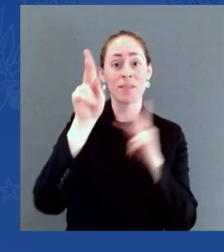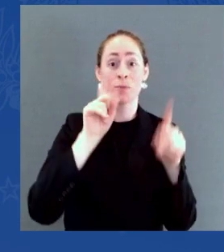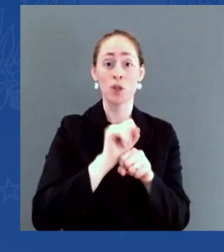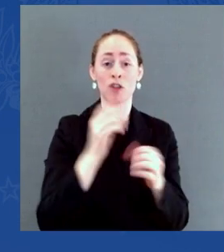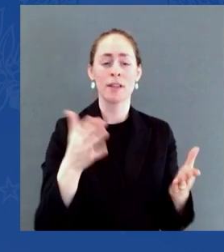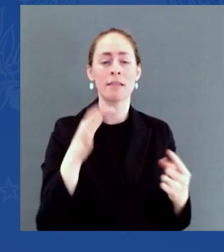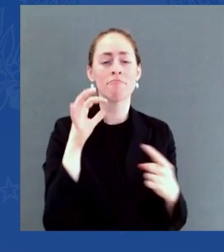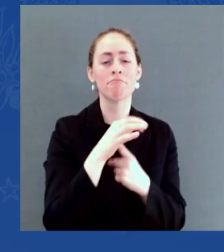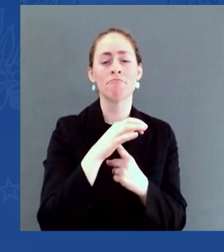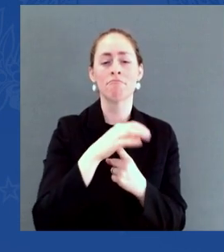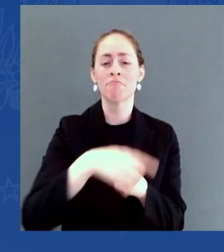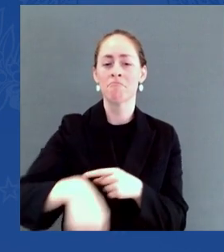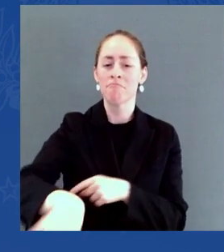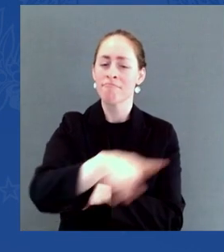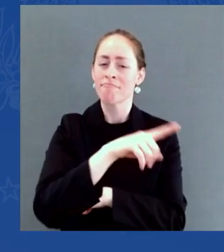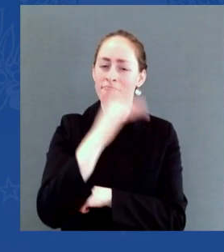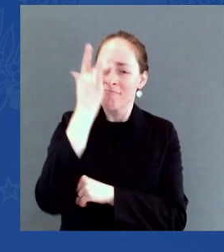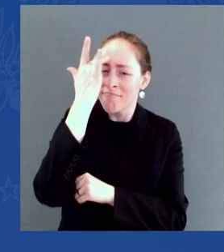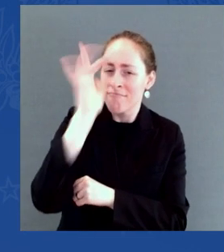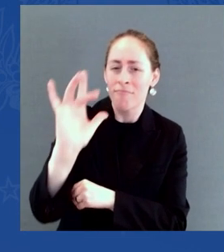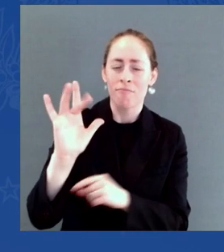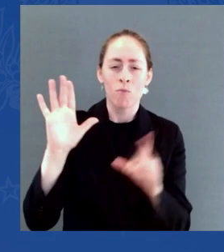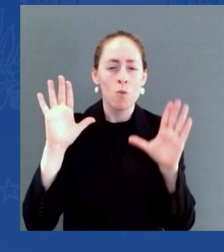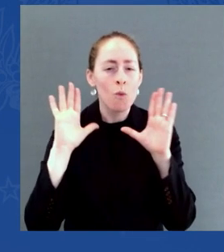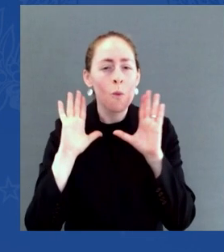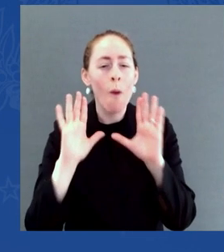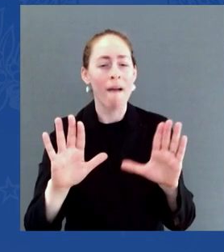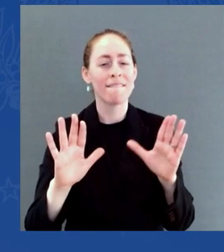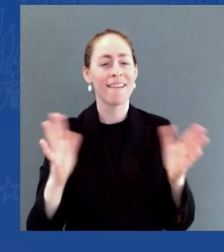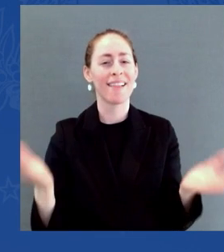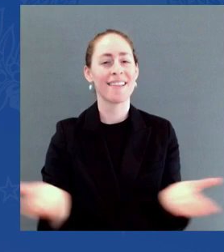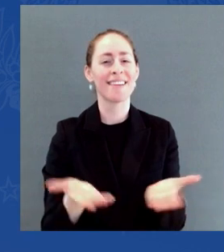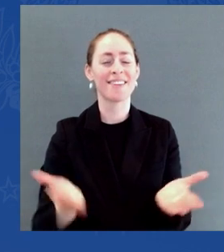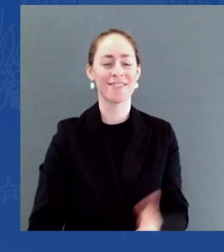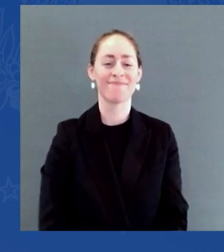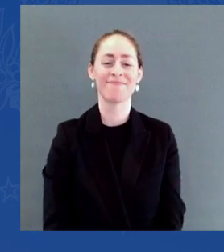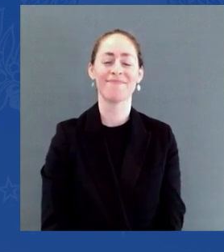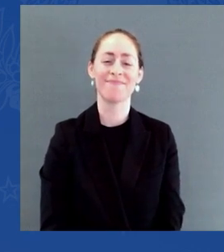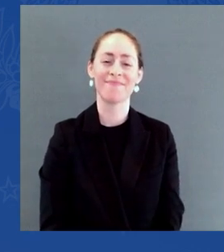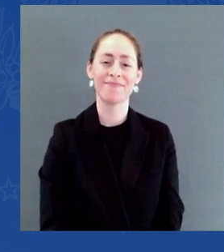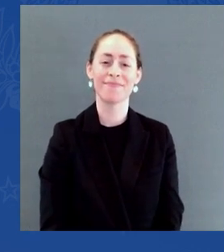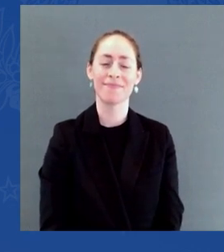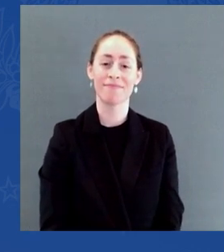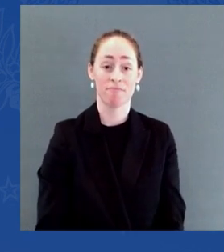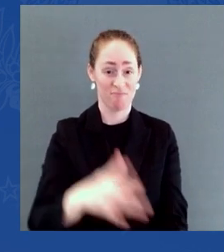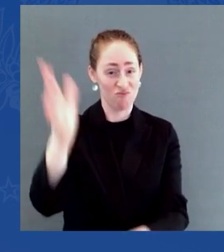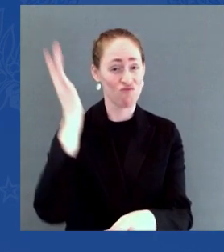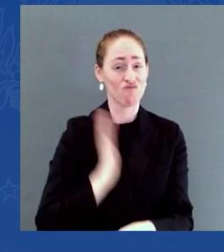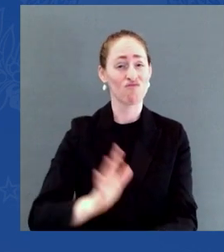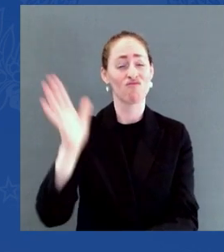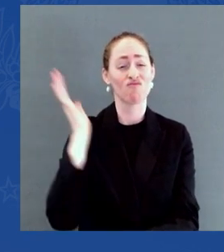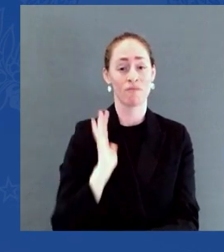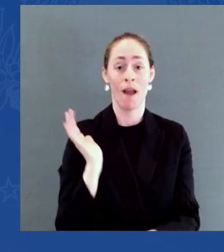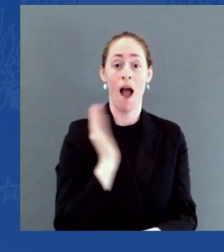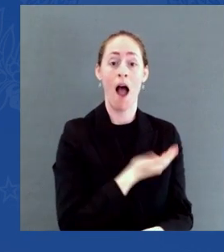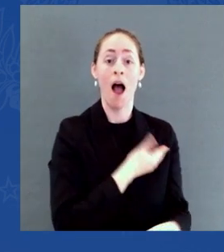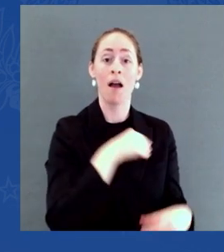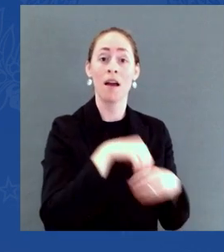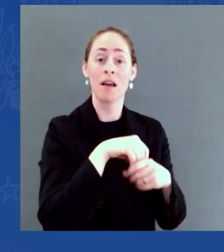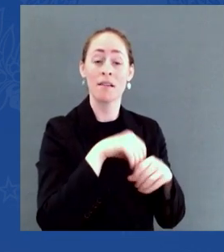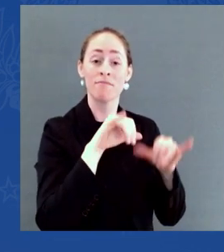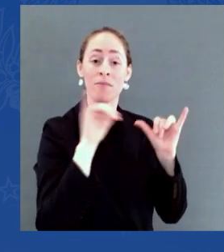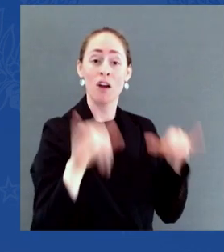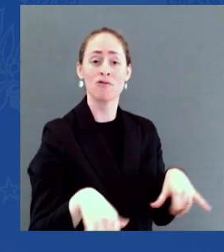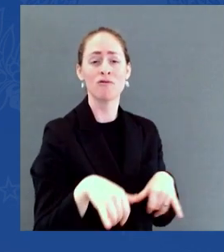according to the World Economic Forum, we rank 13th. And we have to invest in our greatest asset as well, our people.